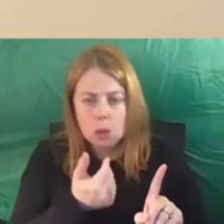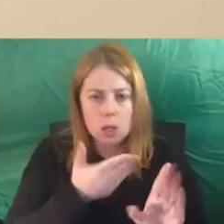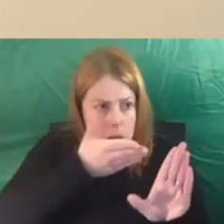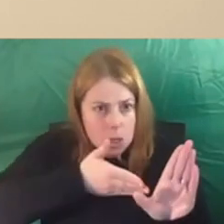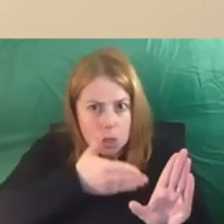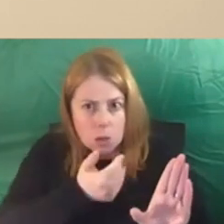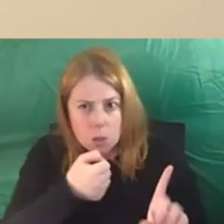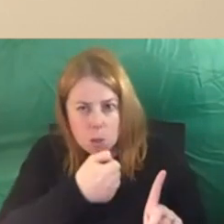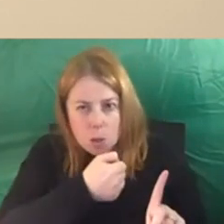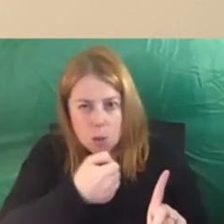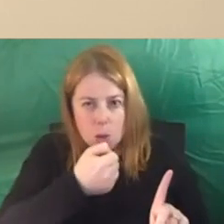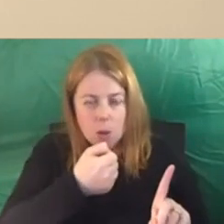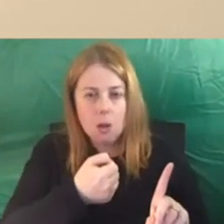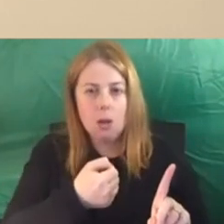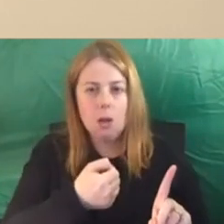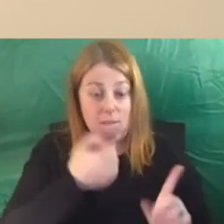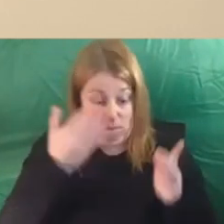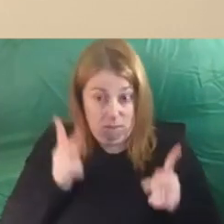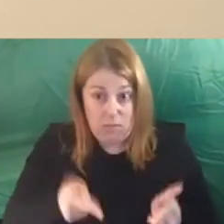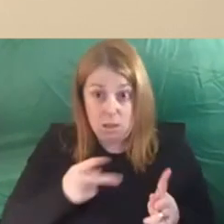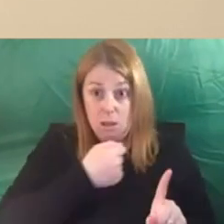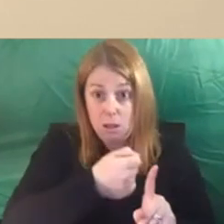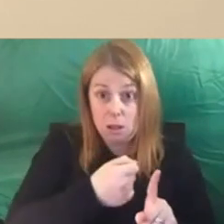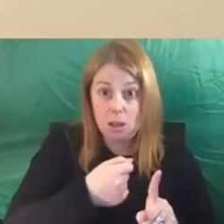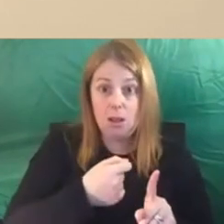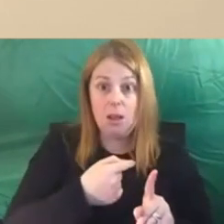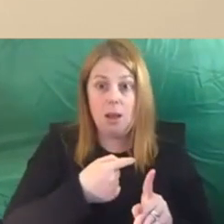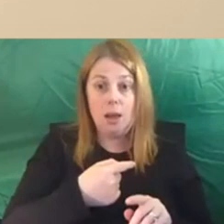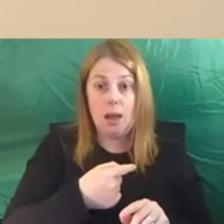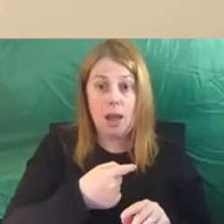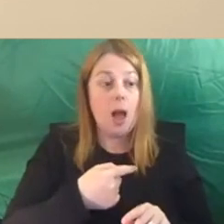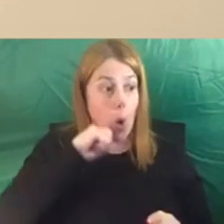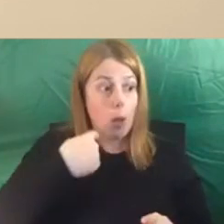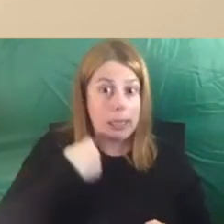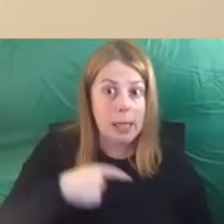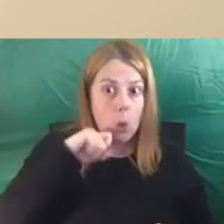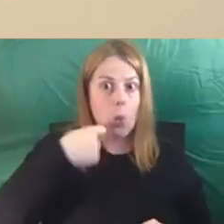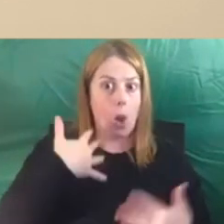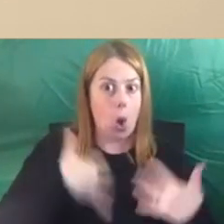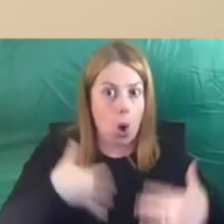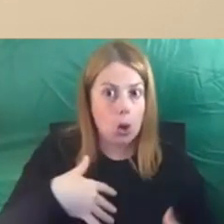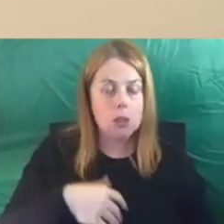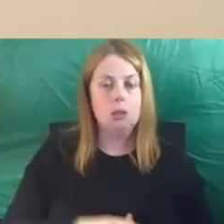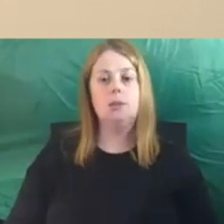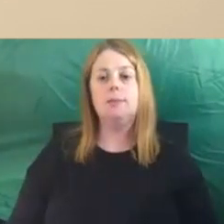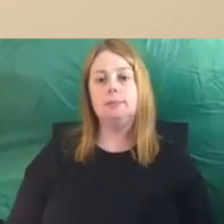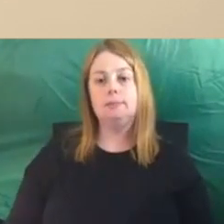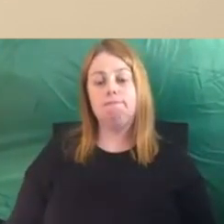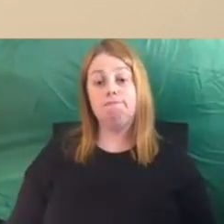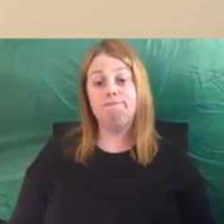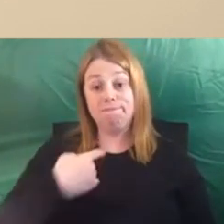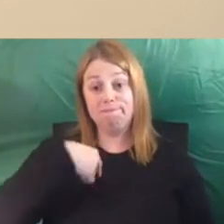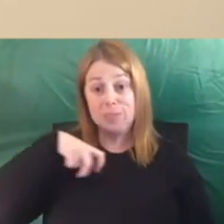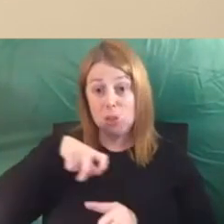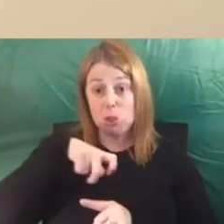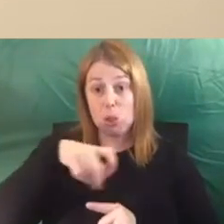physical abuse, right down to threats to harm and threats to kill. Unfortunately, our journey took us out